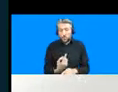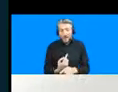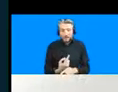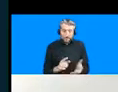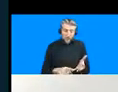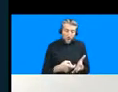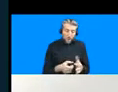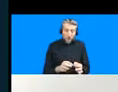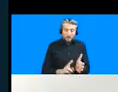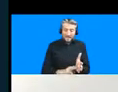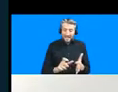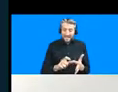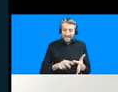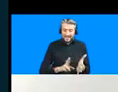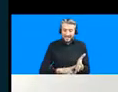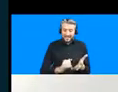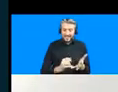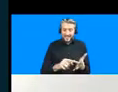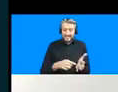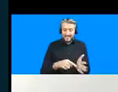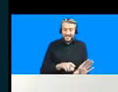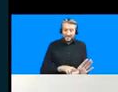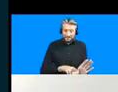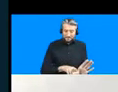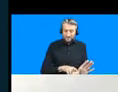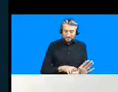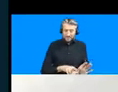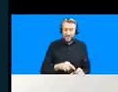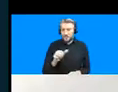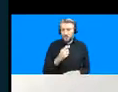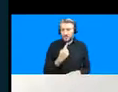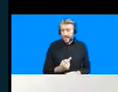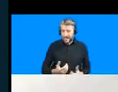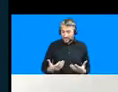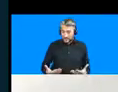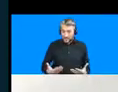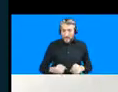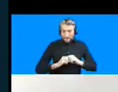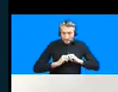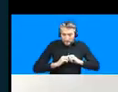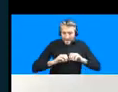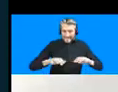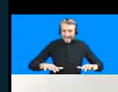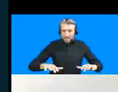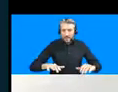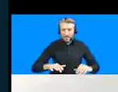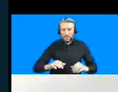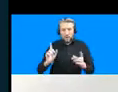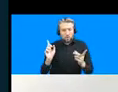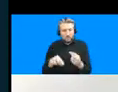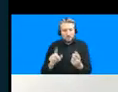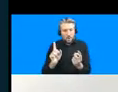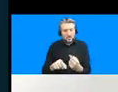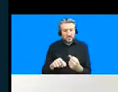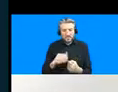a point here because it would be a miss if i if i didn't you know pandemic responses have almost inherently looked